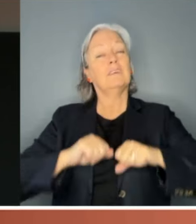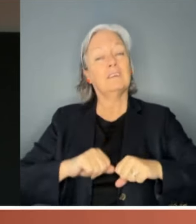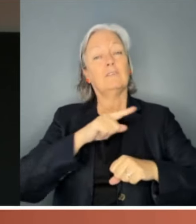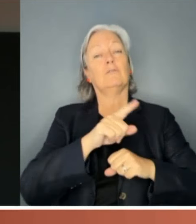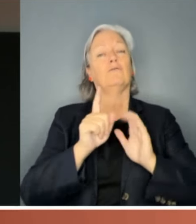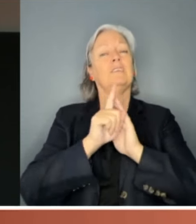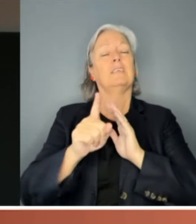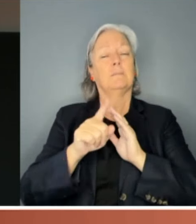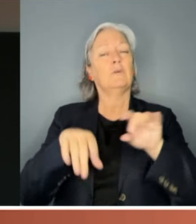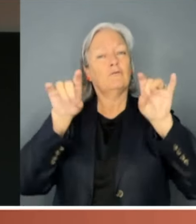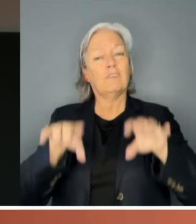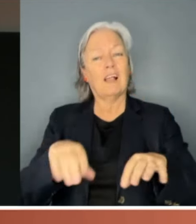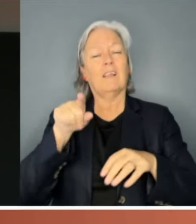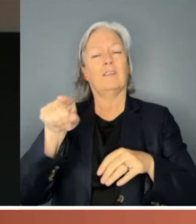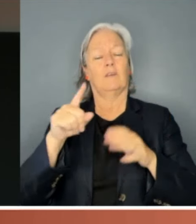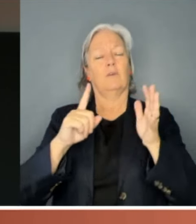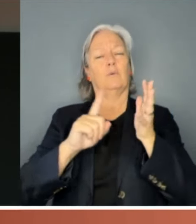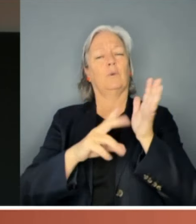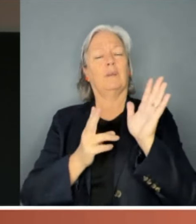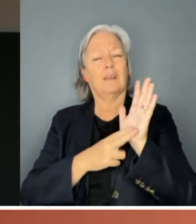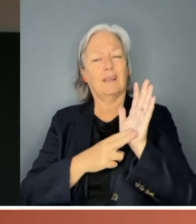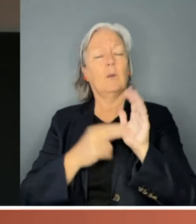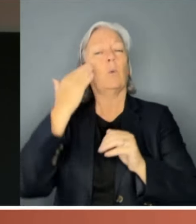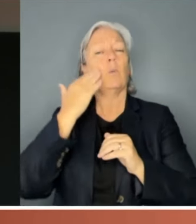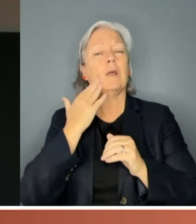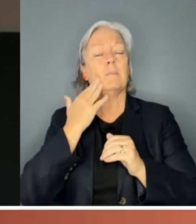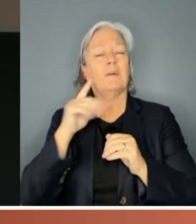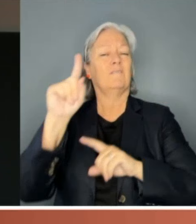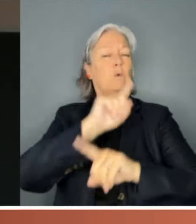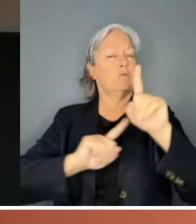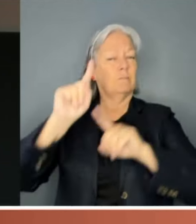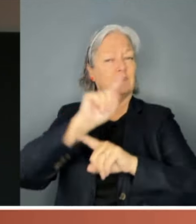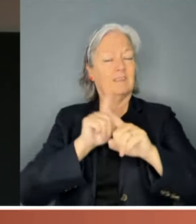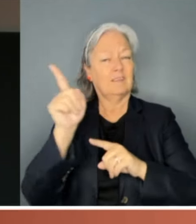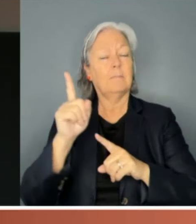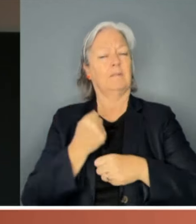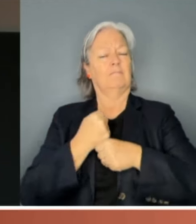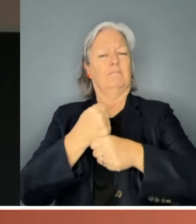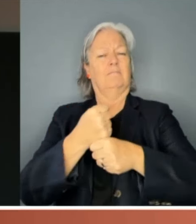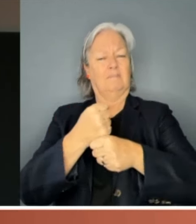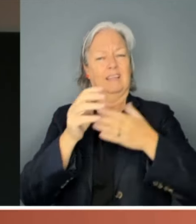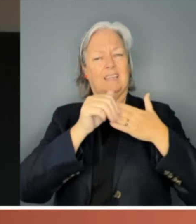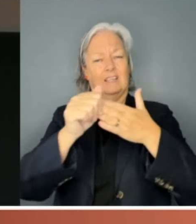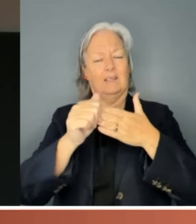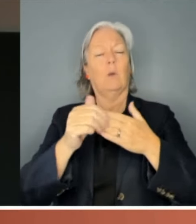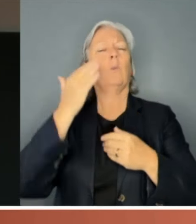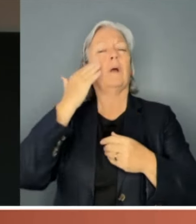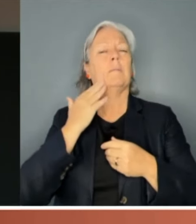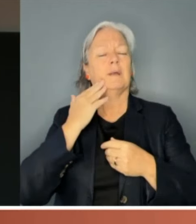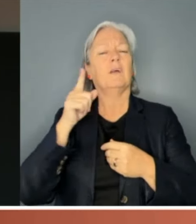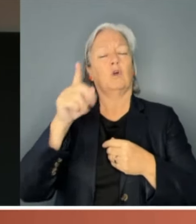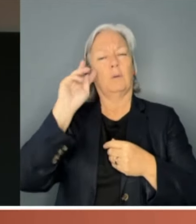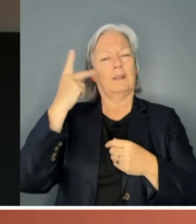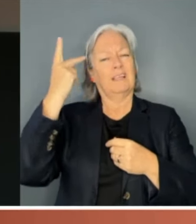Nations Women's Forum, delivered statements as a national delegation leader at the Women's Political Leaders' Reykjavik Global